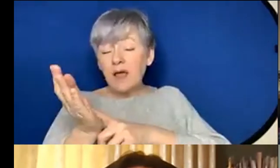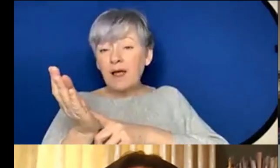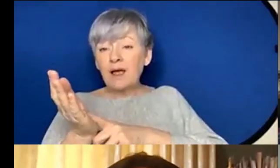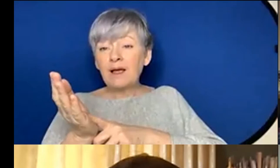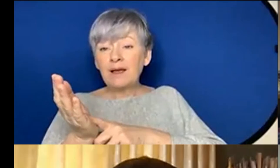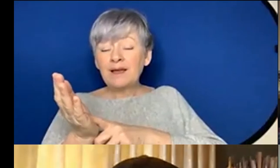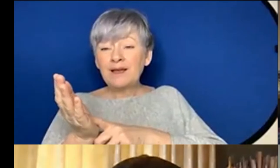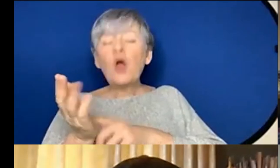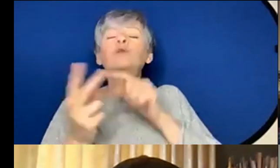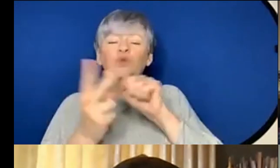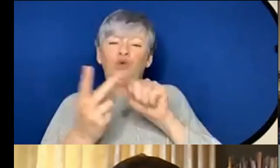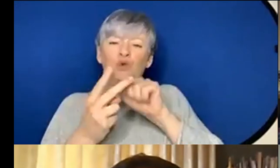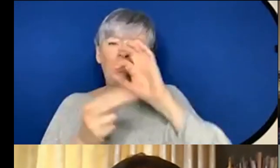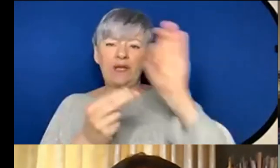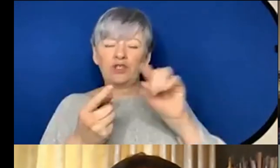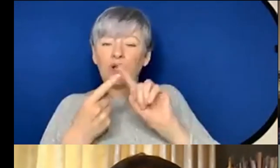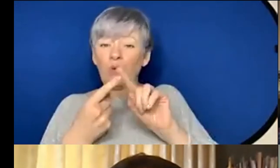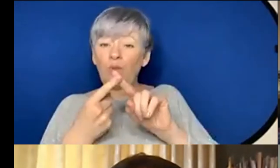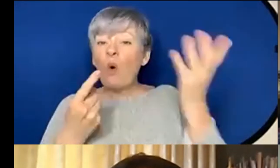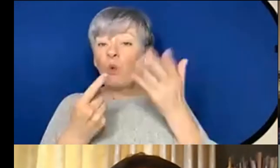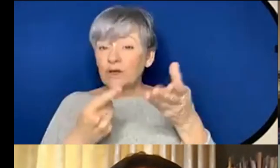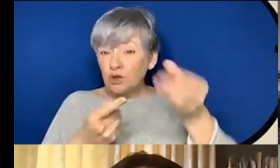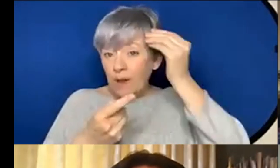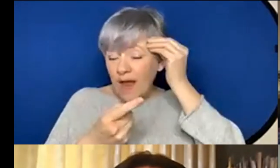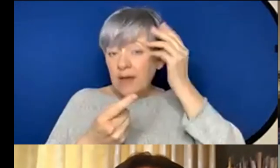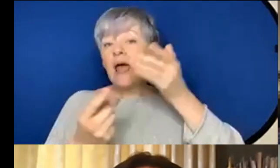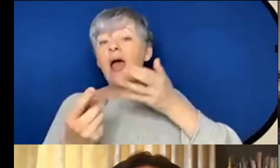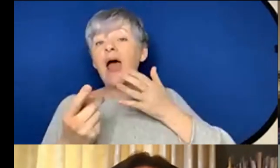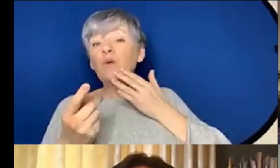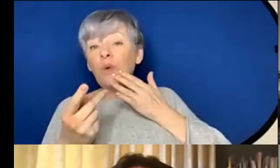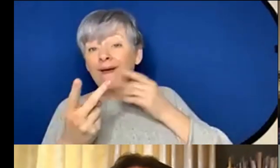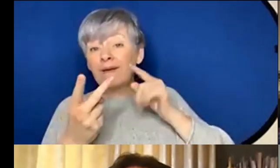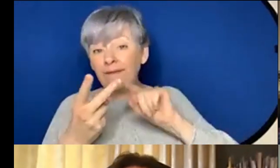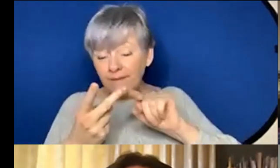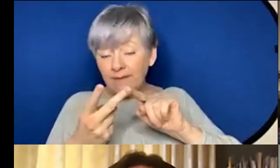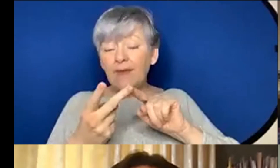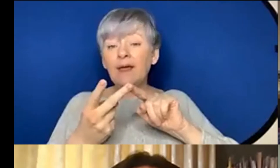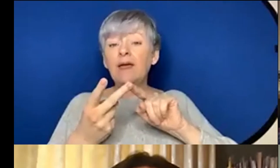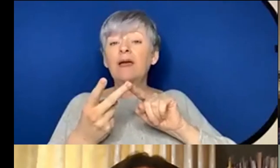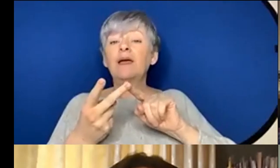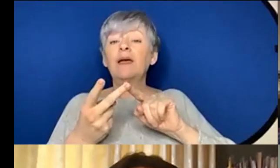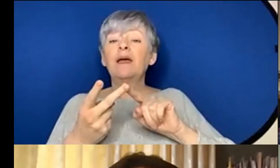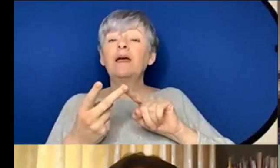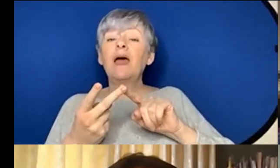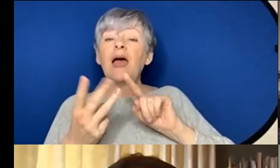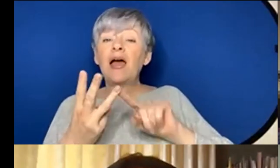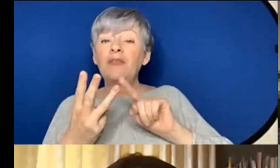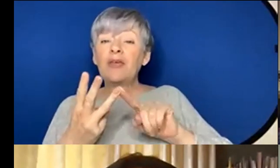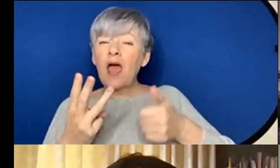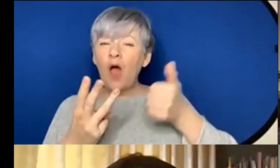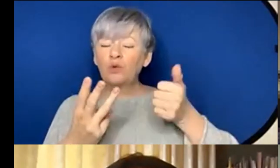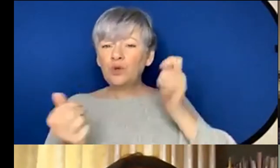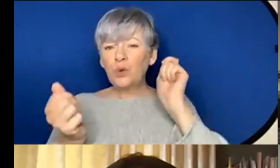so two questions first kind of where did you learn it and when how old and then how do you sort of switch